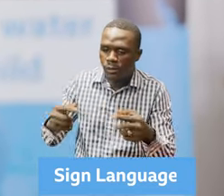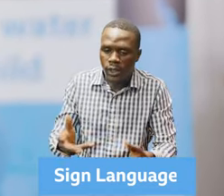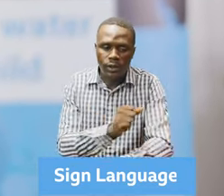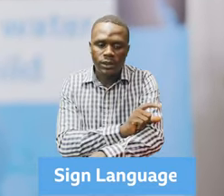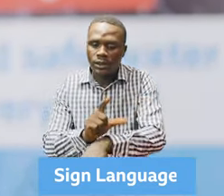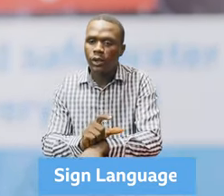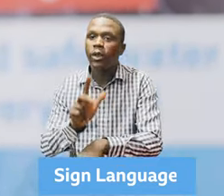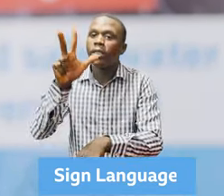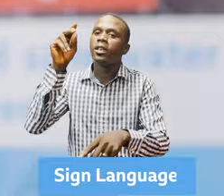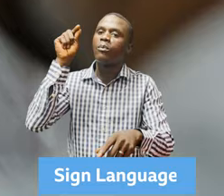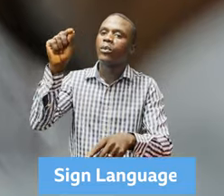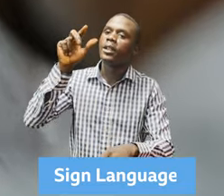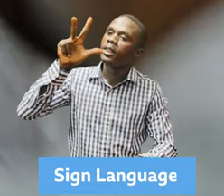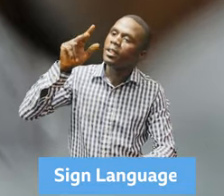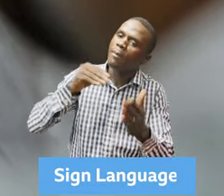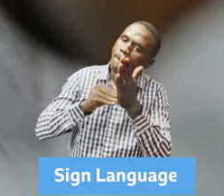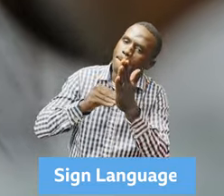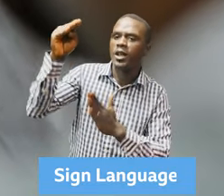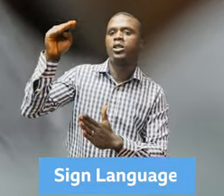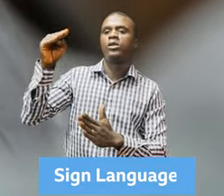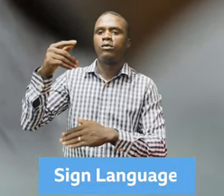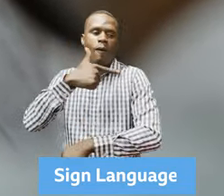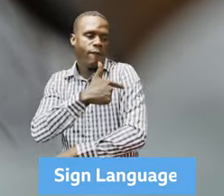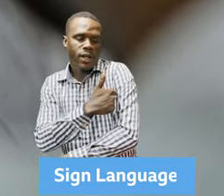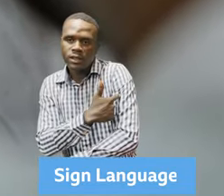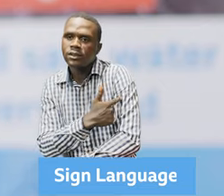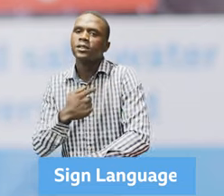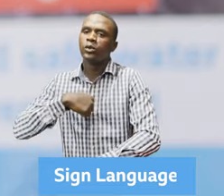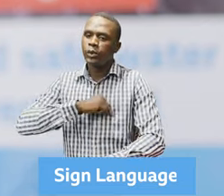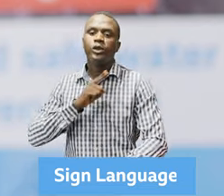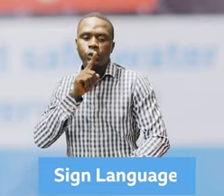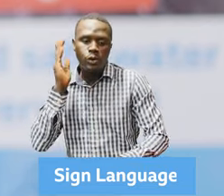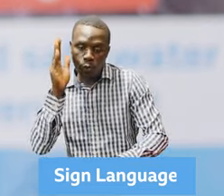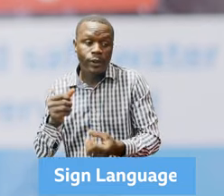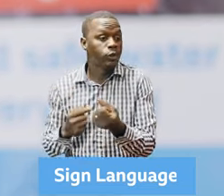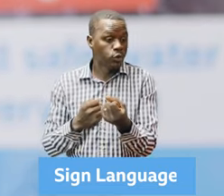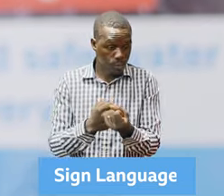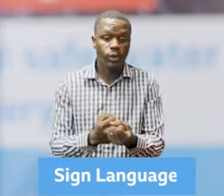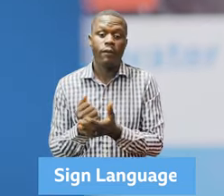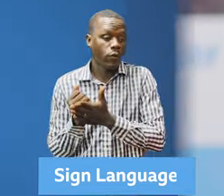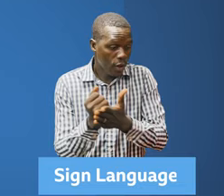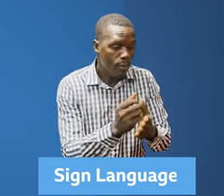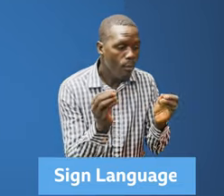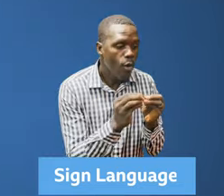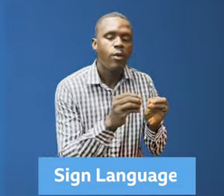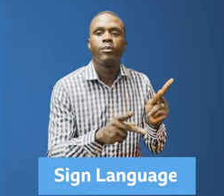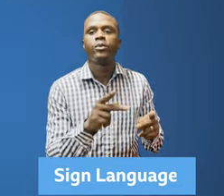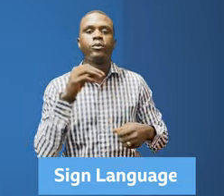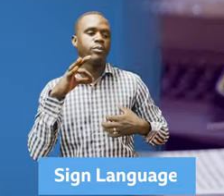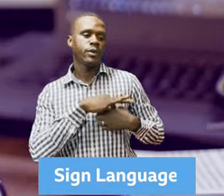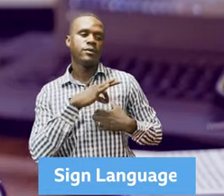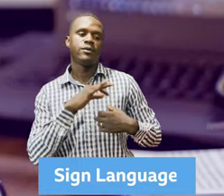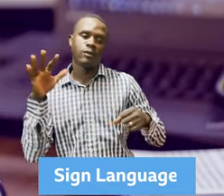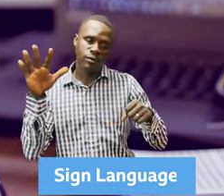of vaccines. And we are going on to support them to ensure that those vaccines end up in arms. One